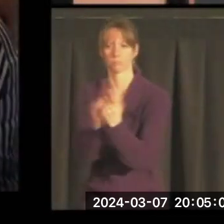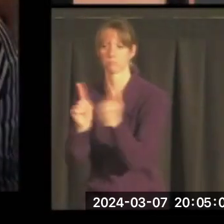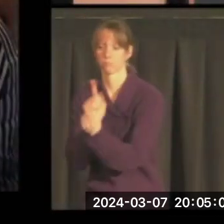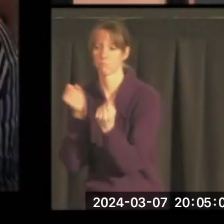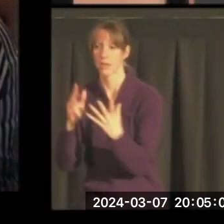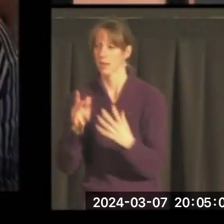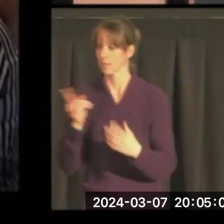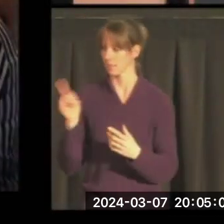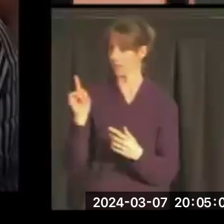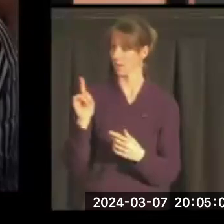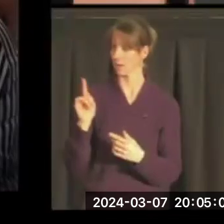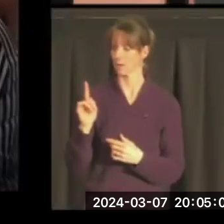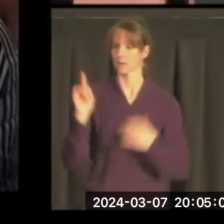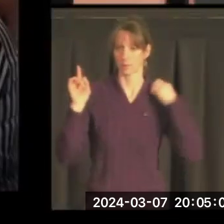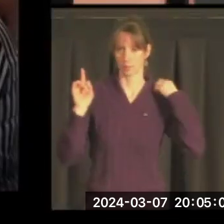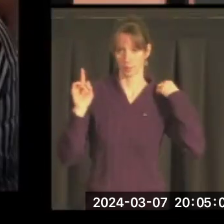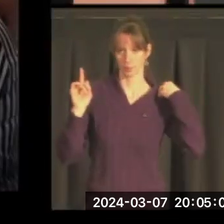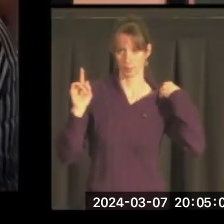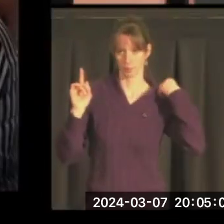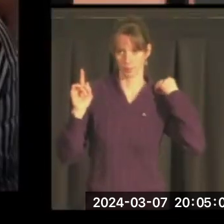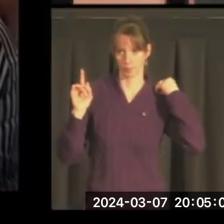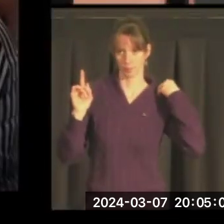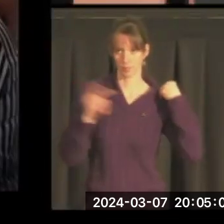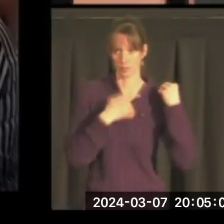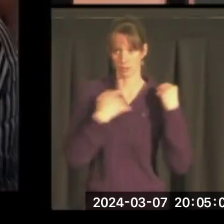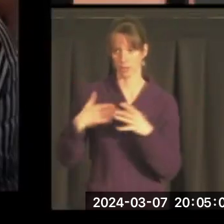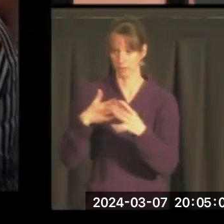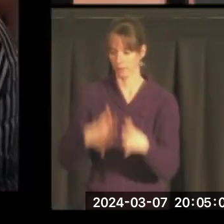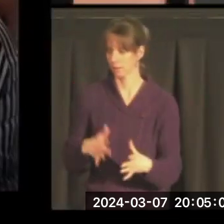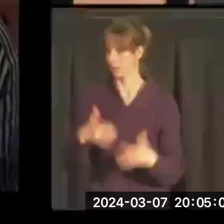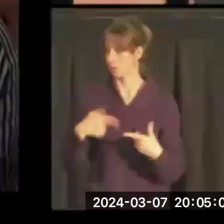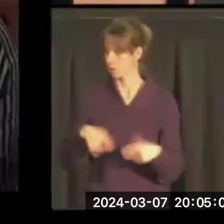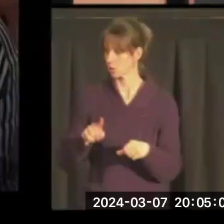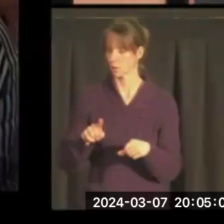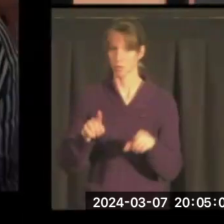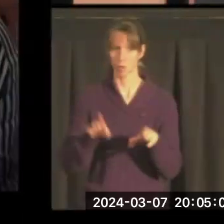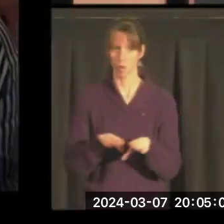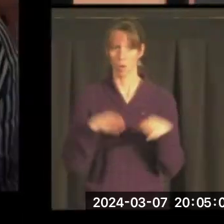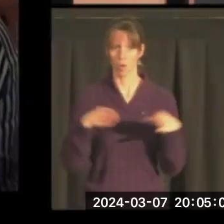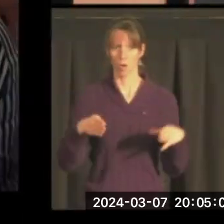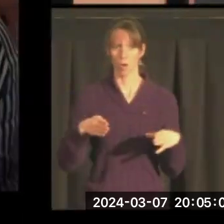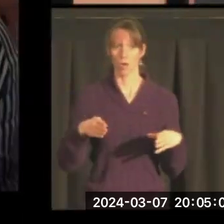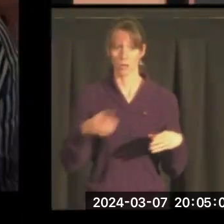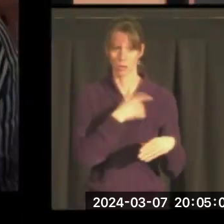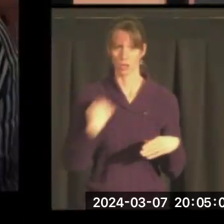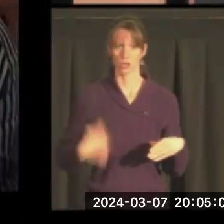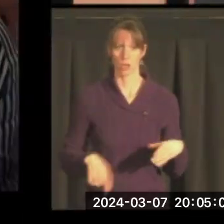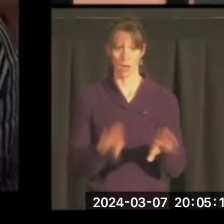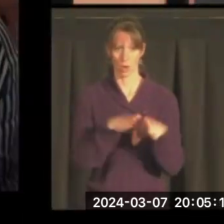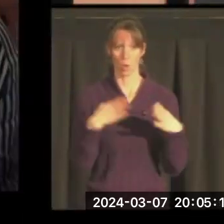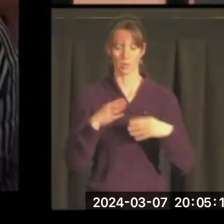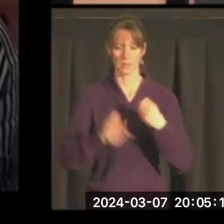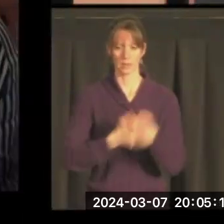Here's one with Chow and Lai during the opening of China, 1972.